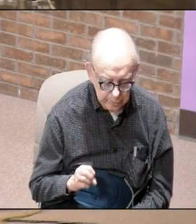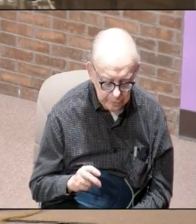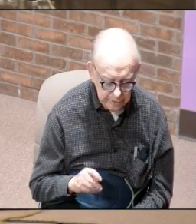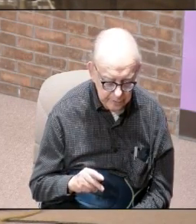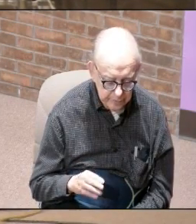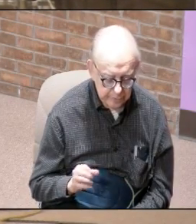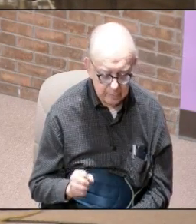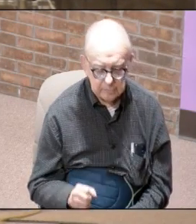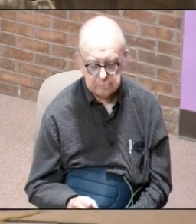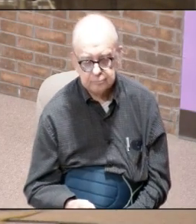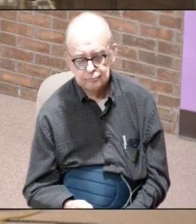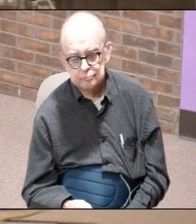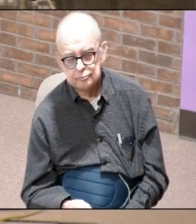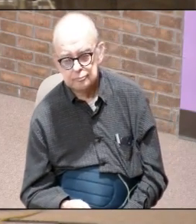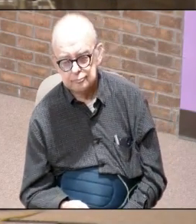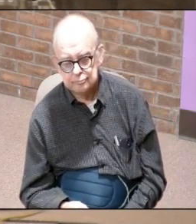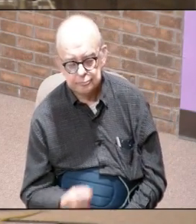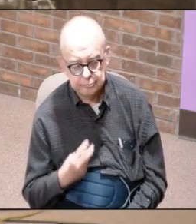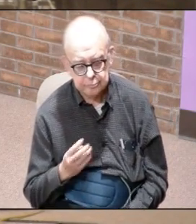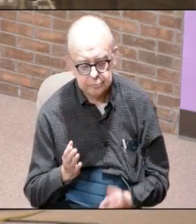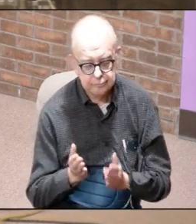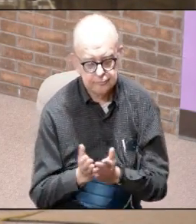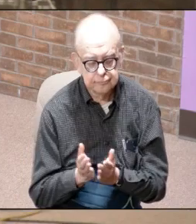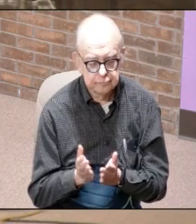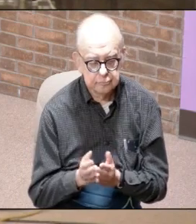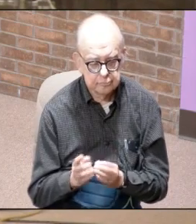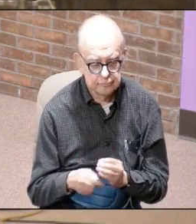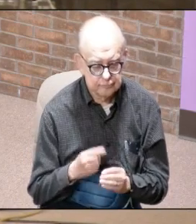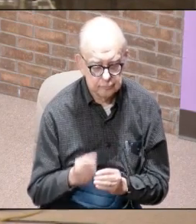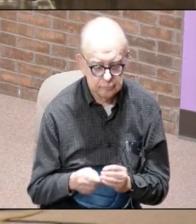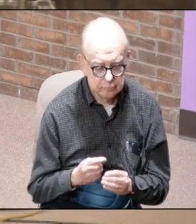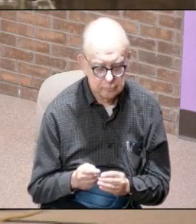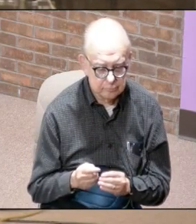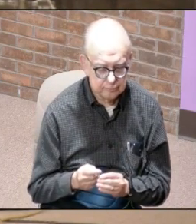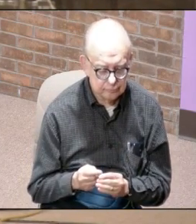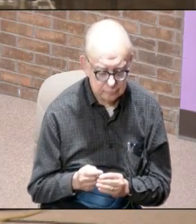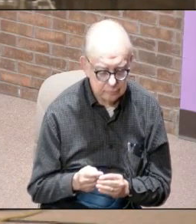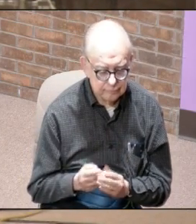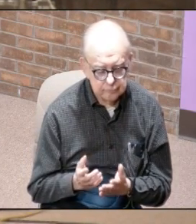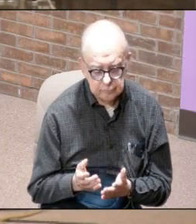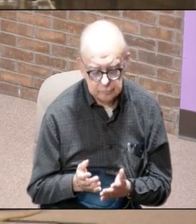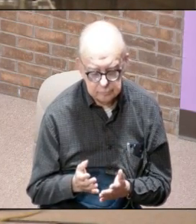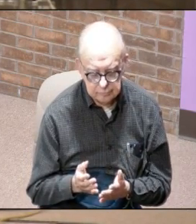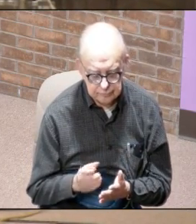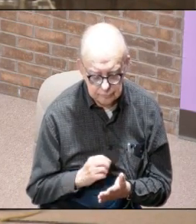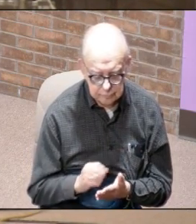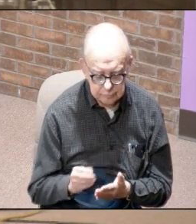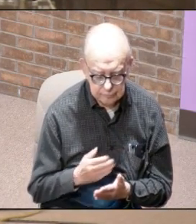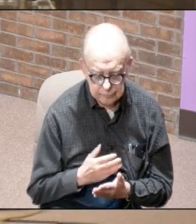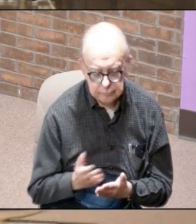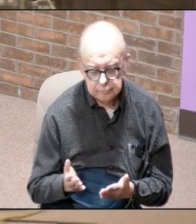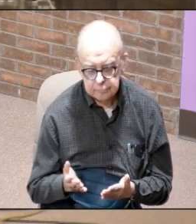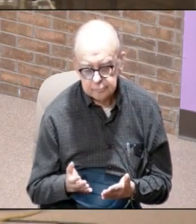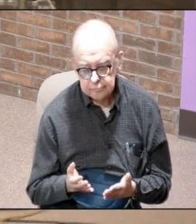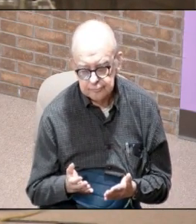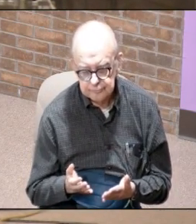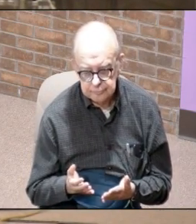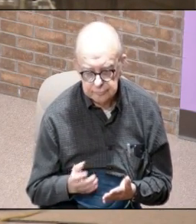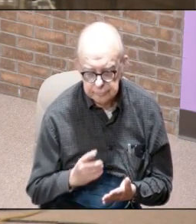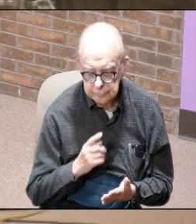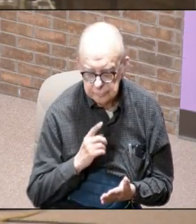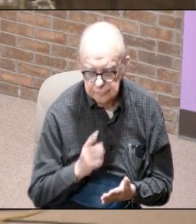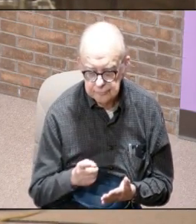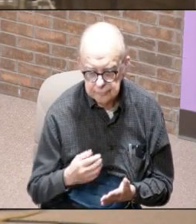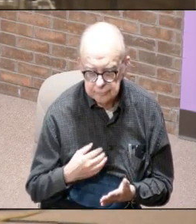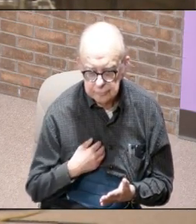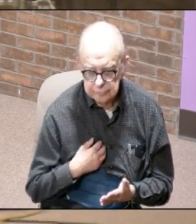you'll just see a book out there it's just called the book of Josephus he wrote these things and he actually